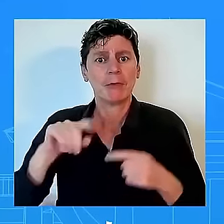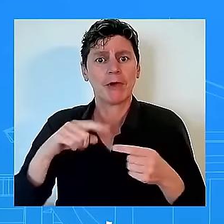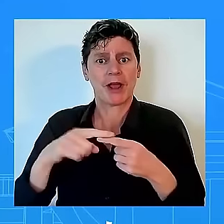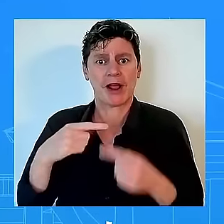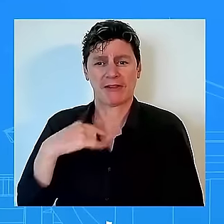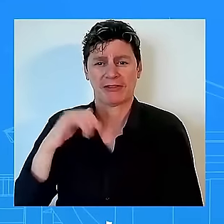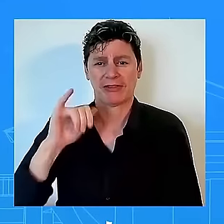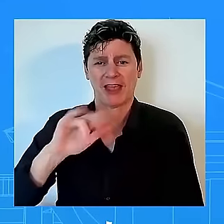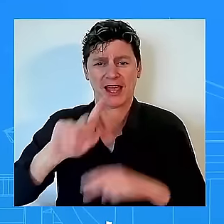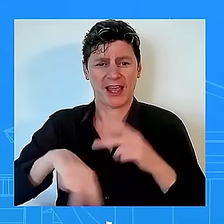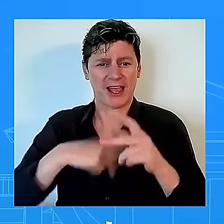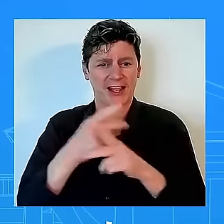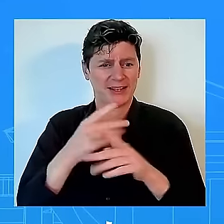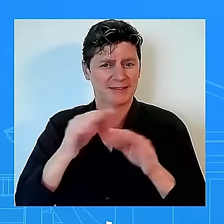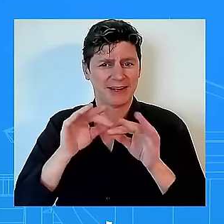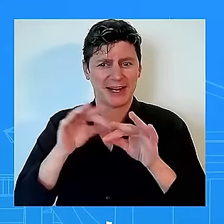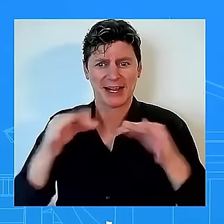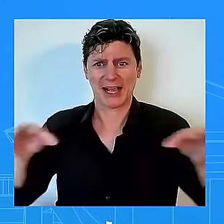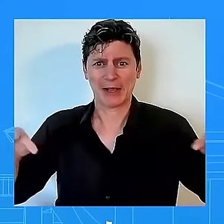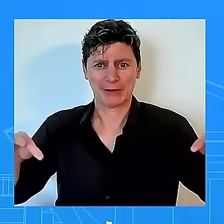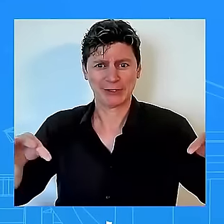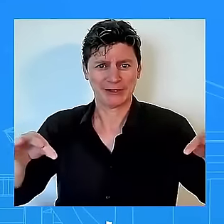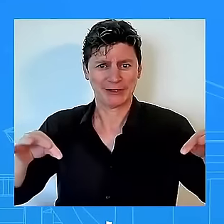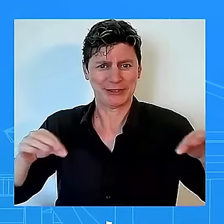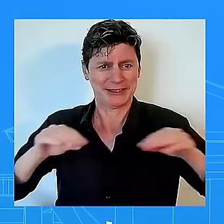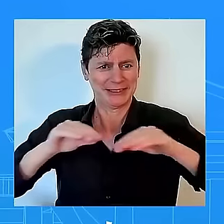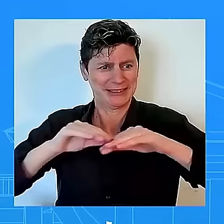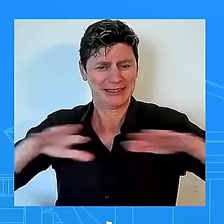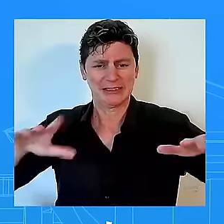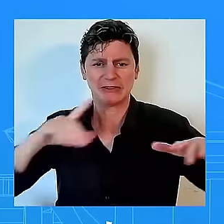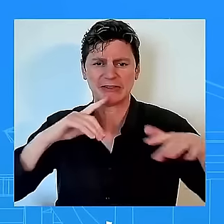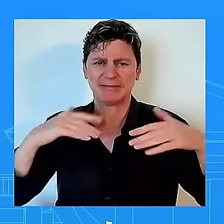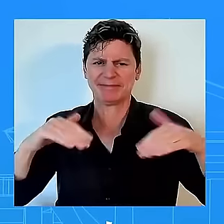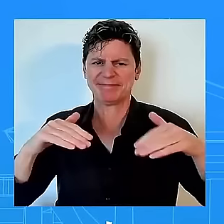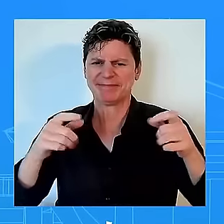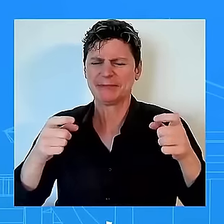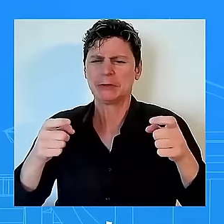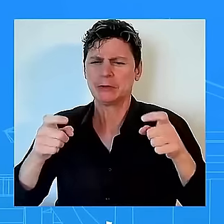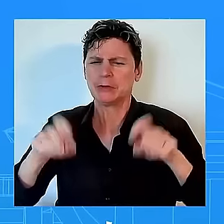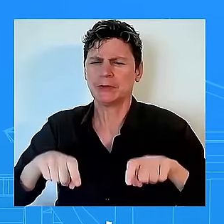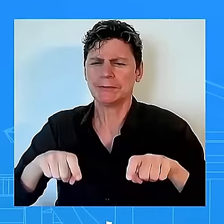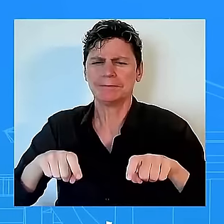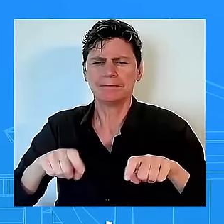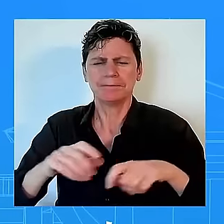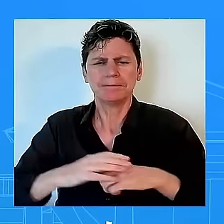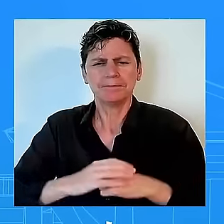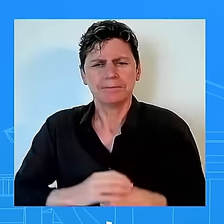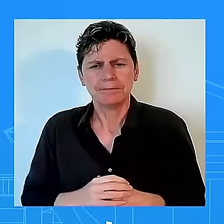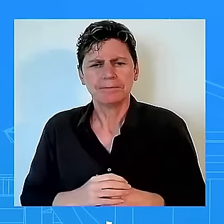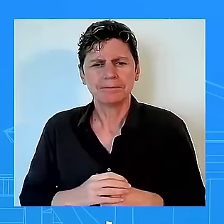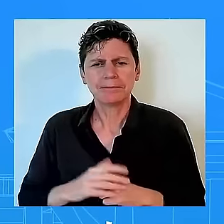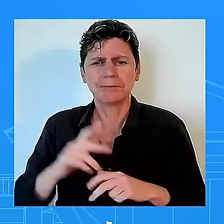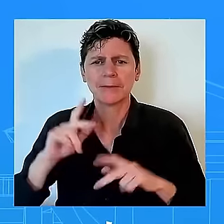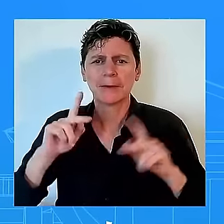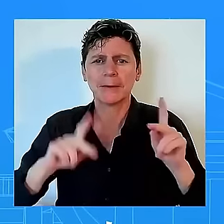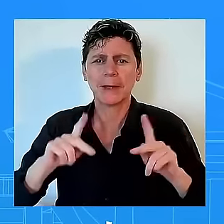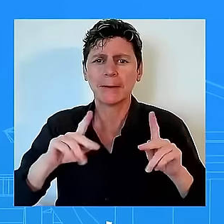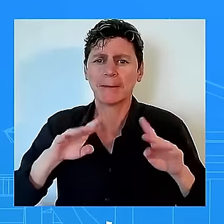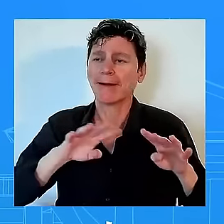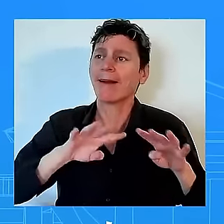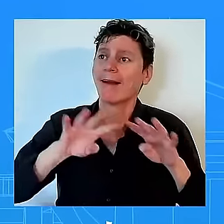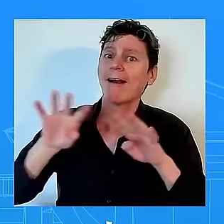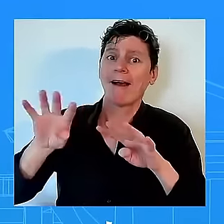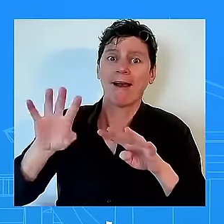it's dangerous because people look up to that particular national leader uh and they